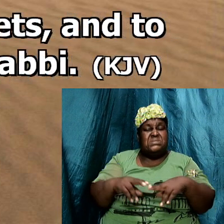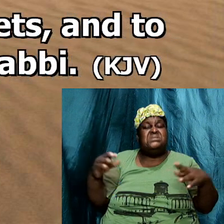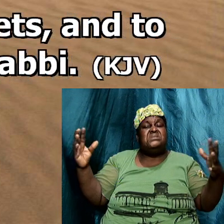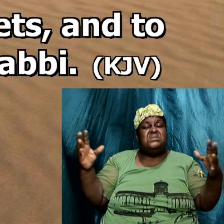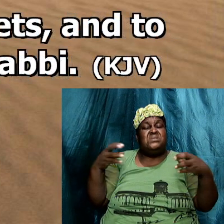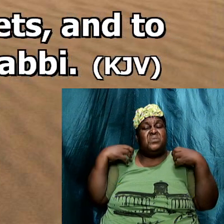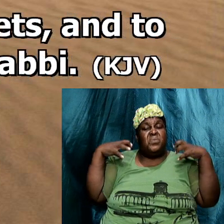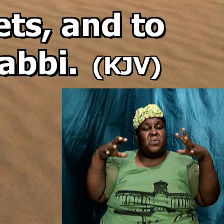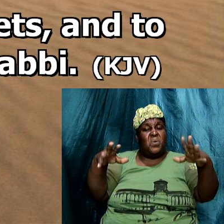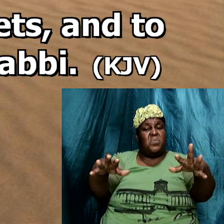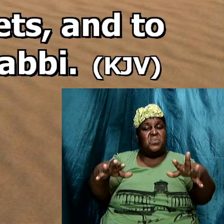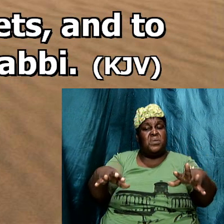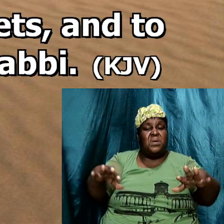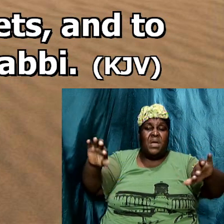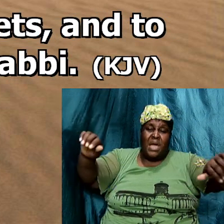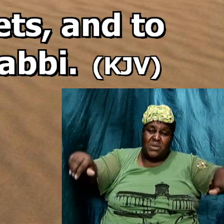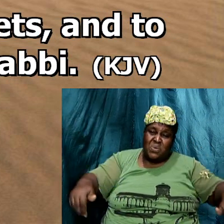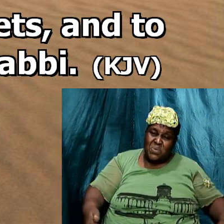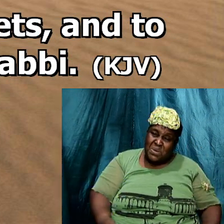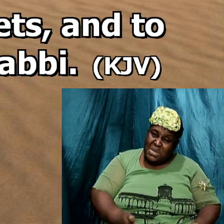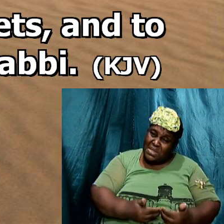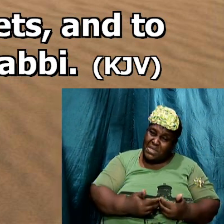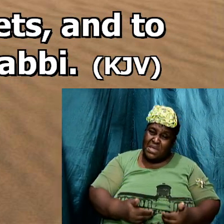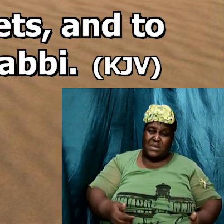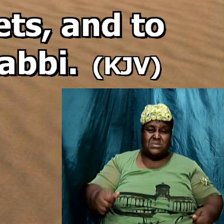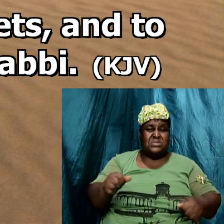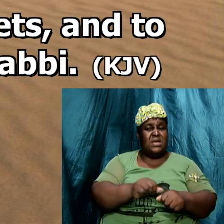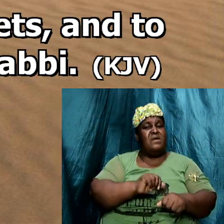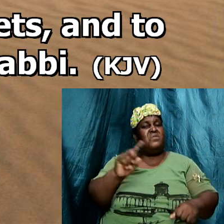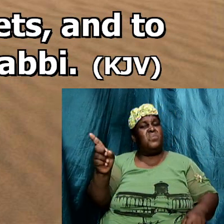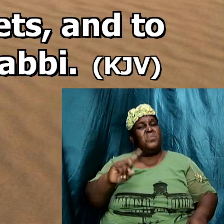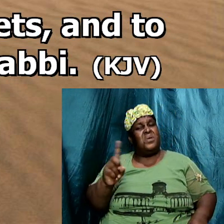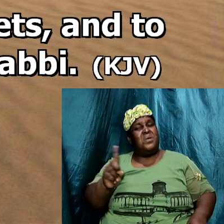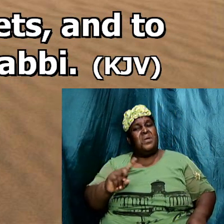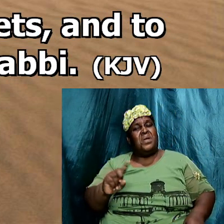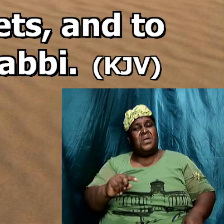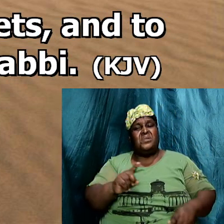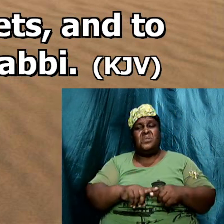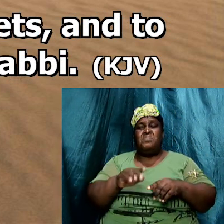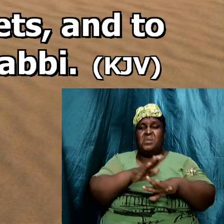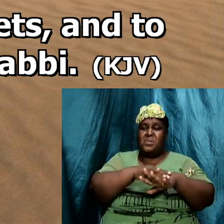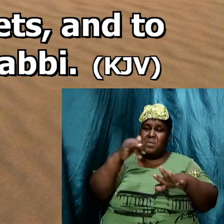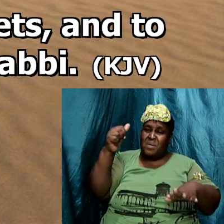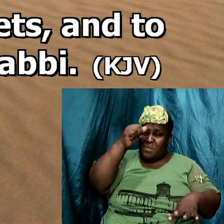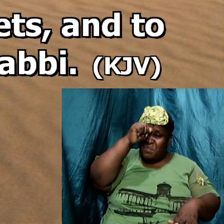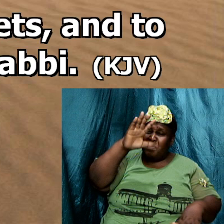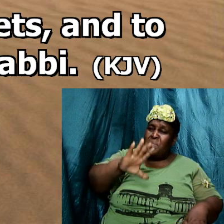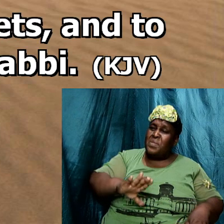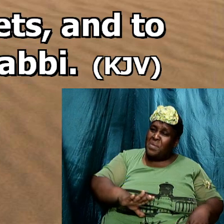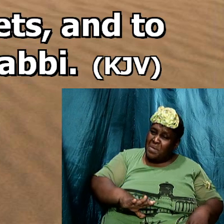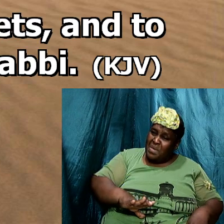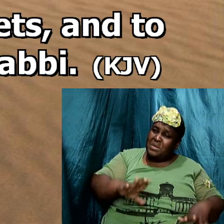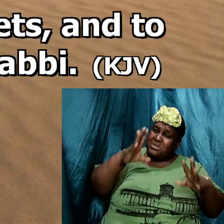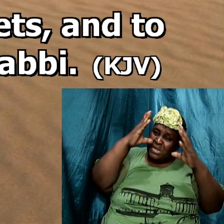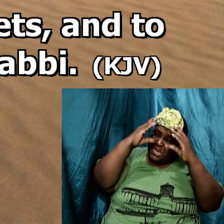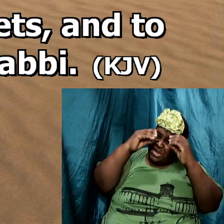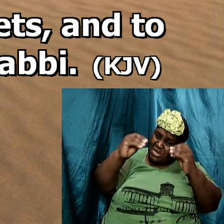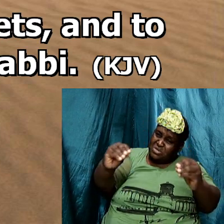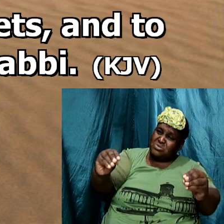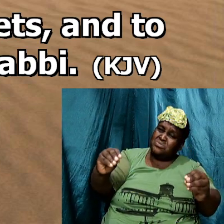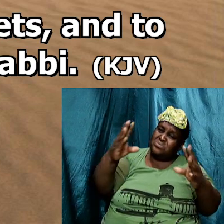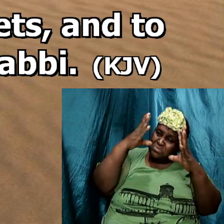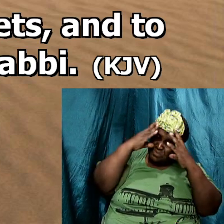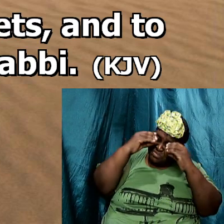And greetings in the markets And to be called of men Rabbi Rabbi